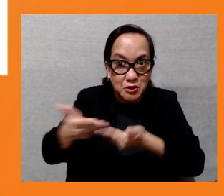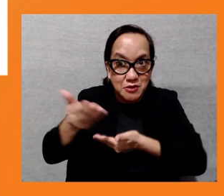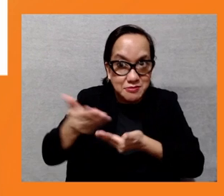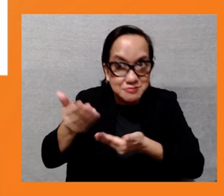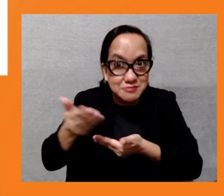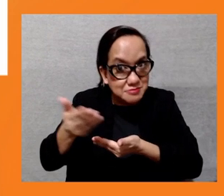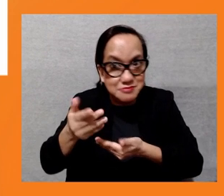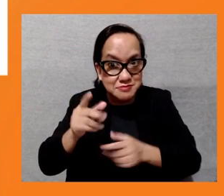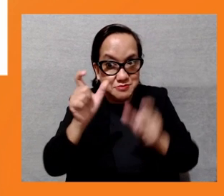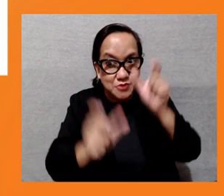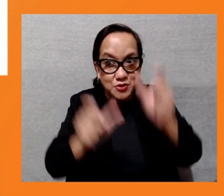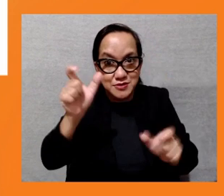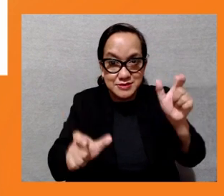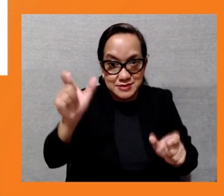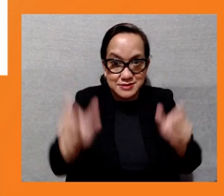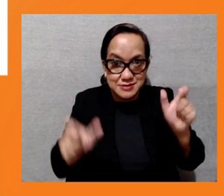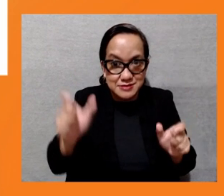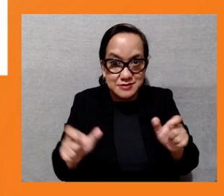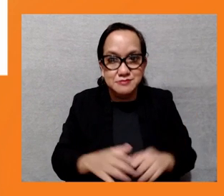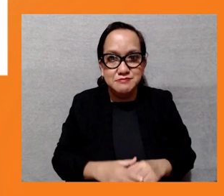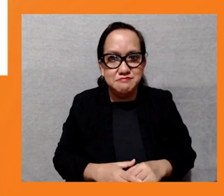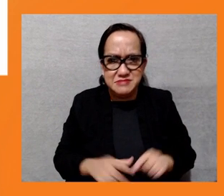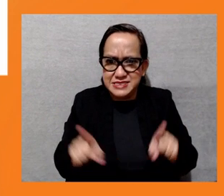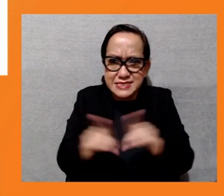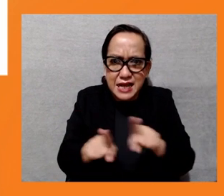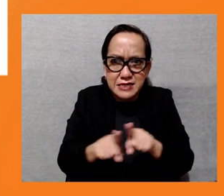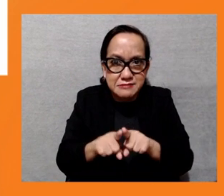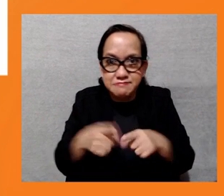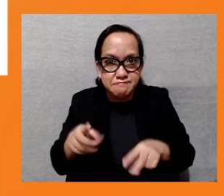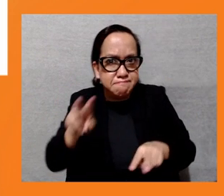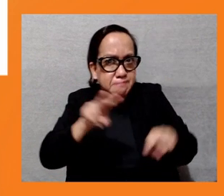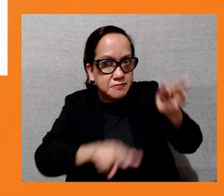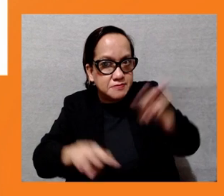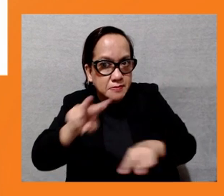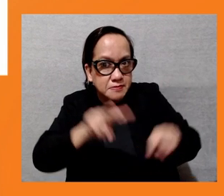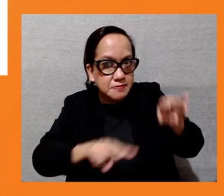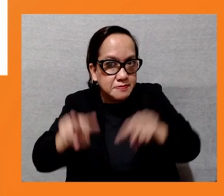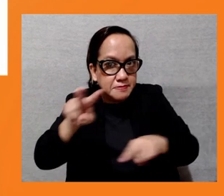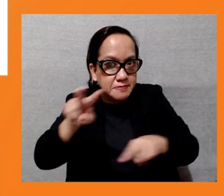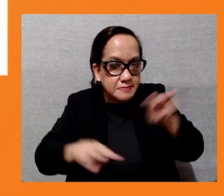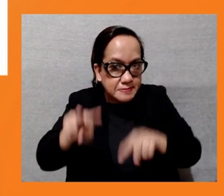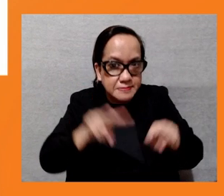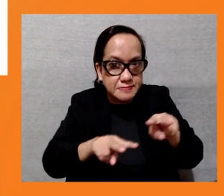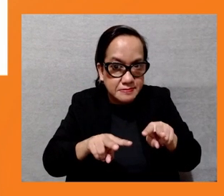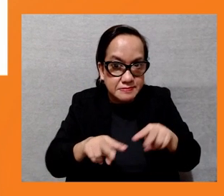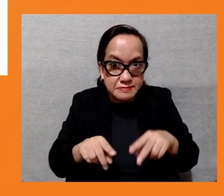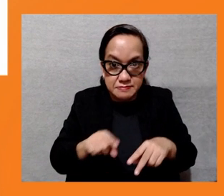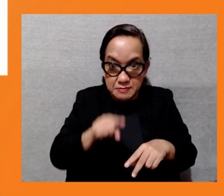And further, when the monitoring missions come to come to visit these project sites, they don't consult the